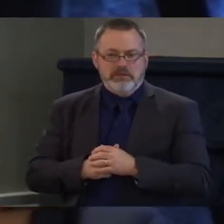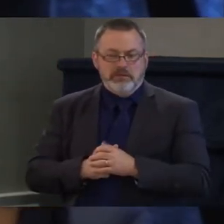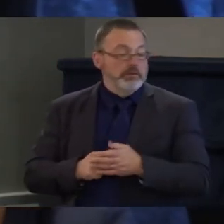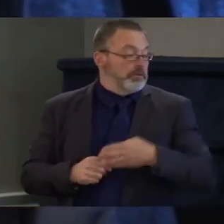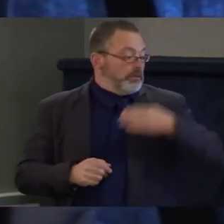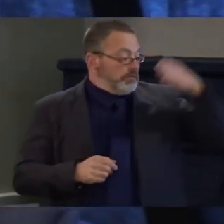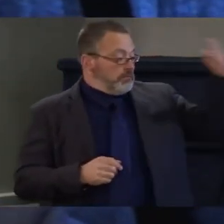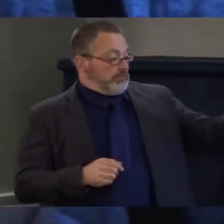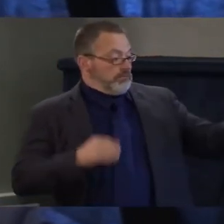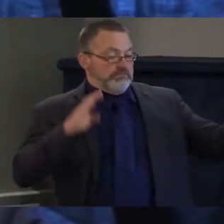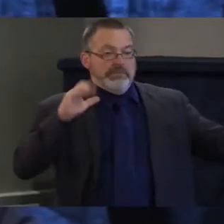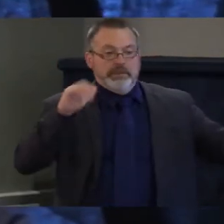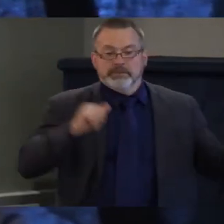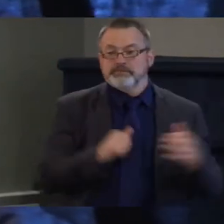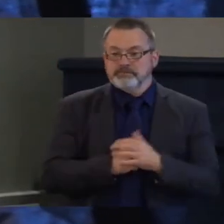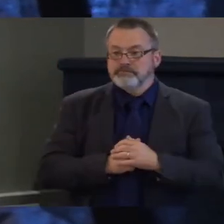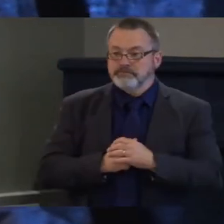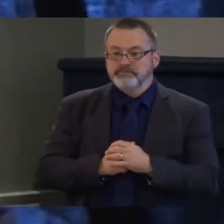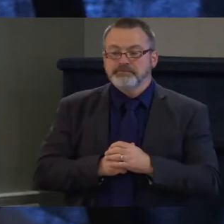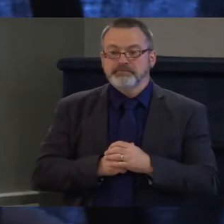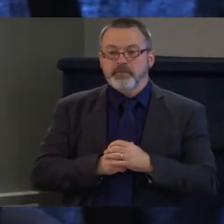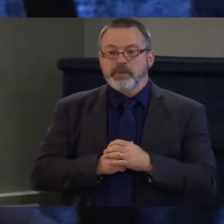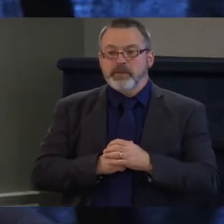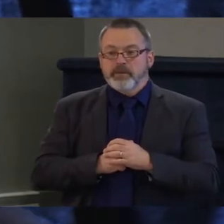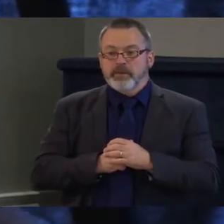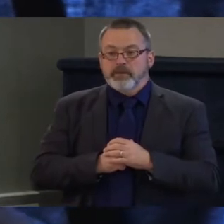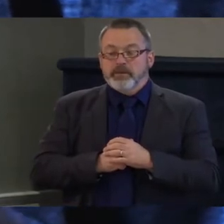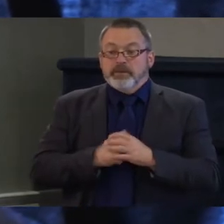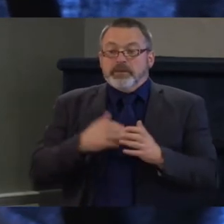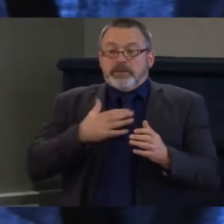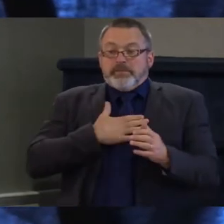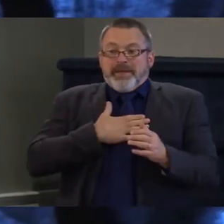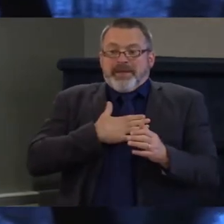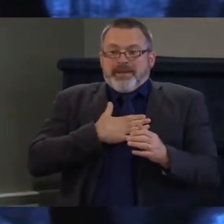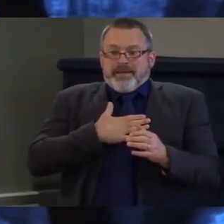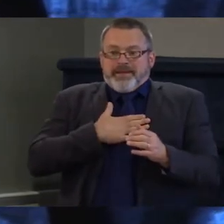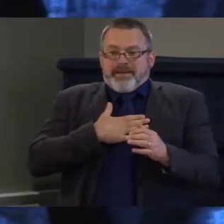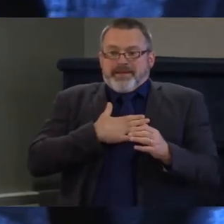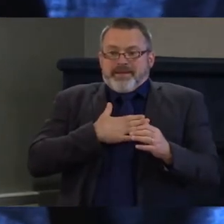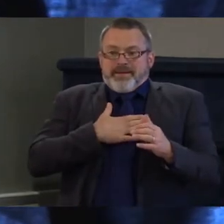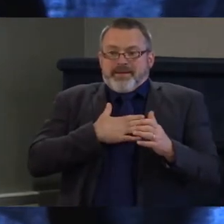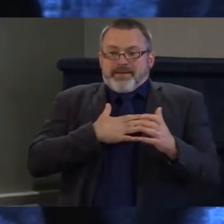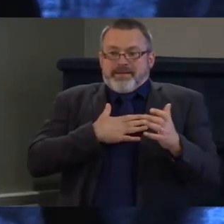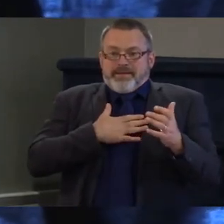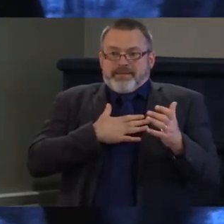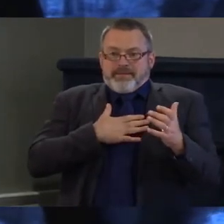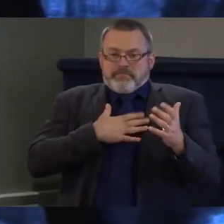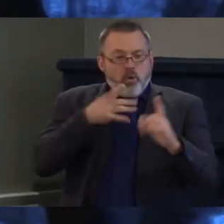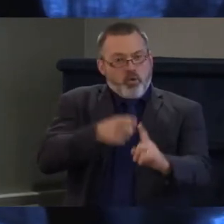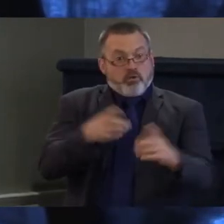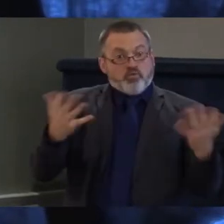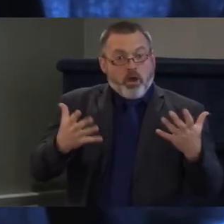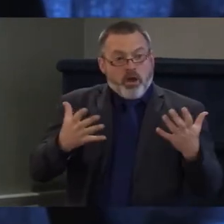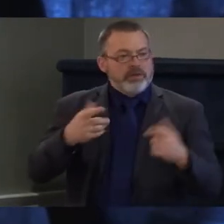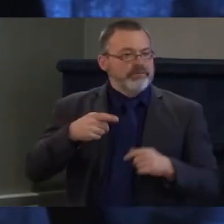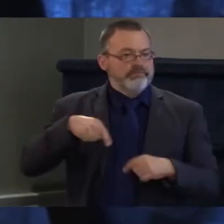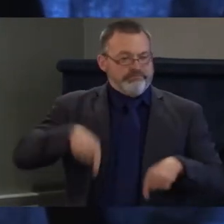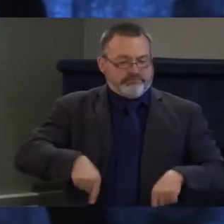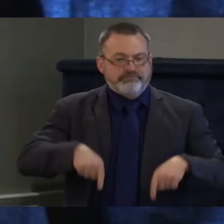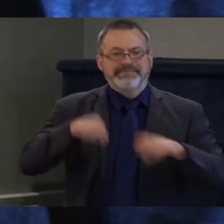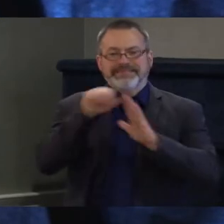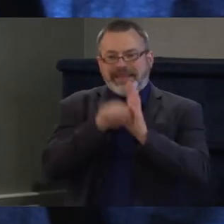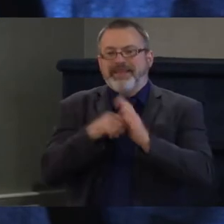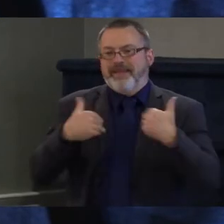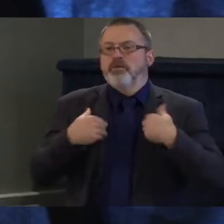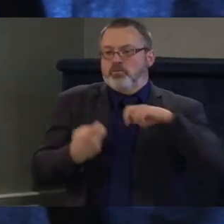So I'll start from the place of, we know that we have a problem in this country with mass incarceration. And when you